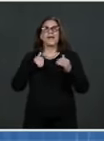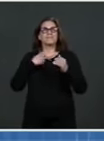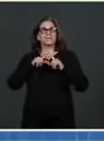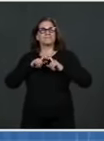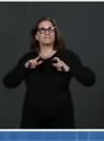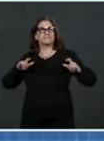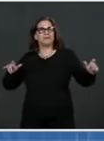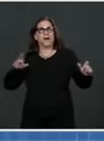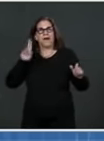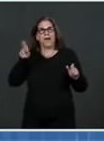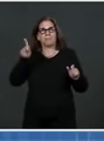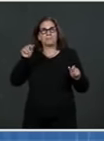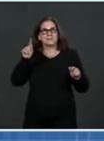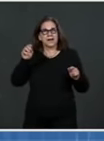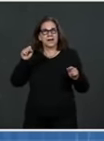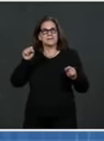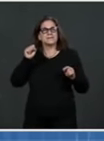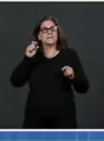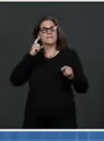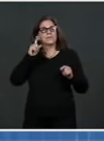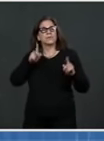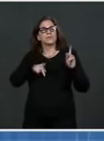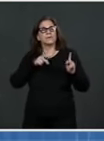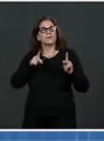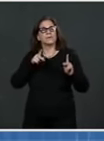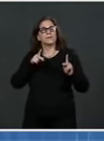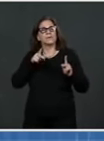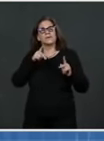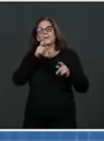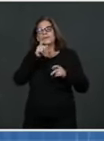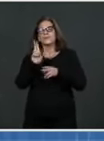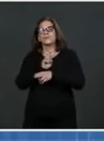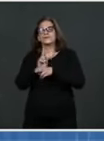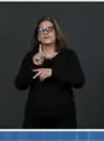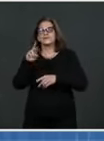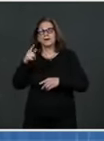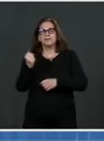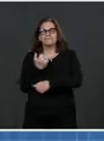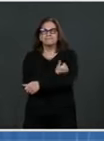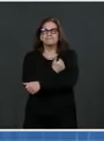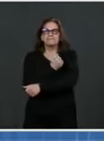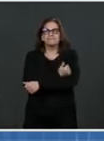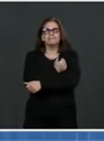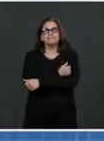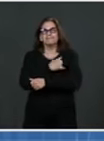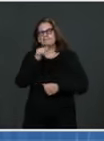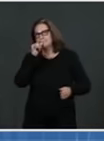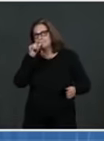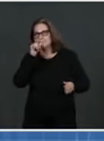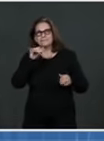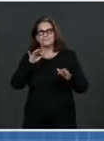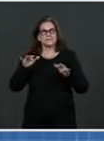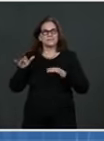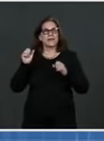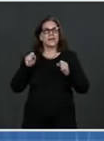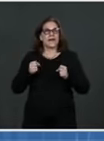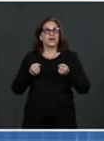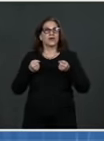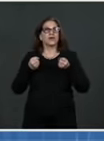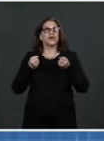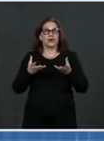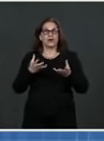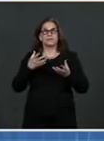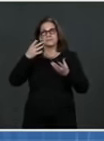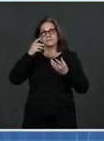to include substance use disorders, based on evidence that having these conditions can increase risk of severe illness or death from COVID